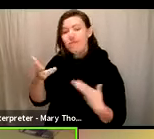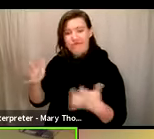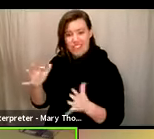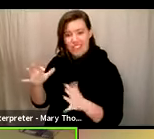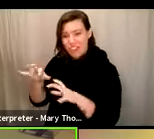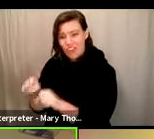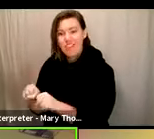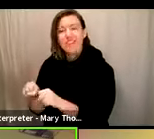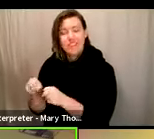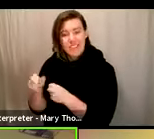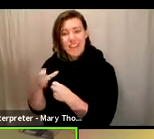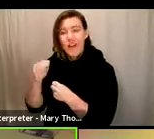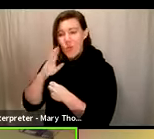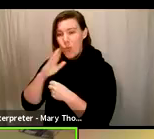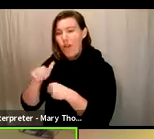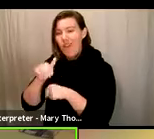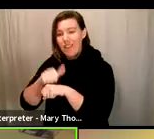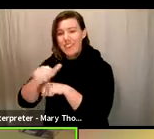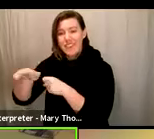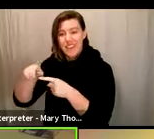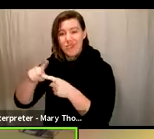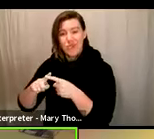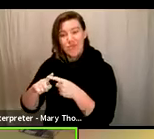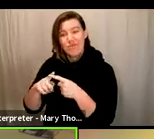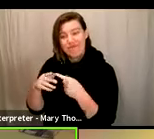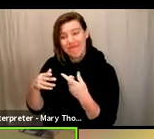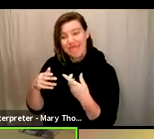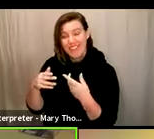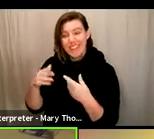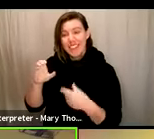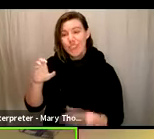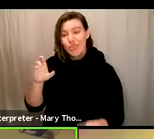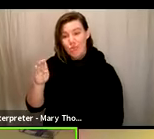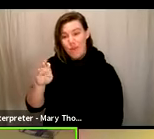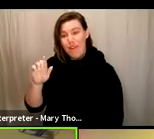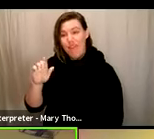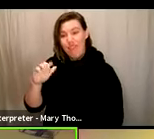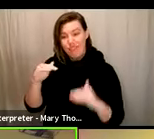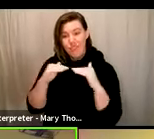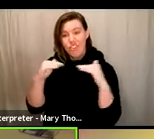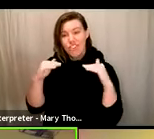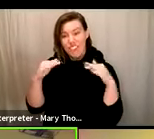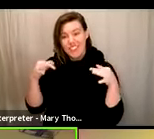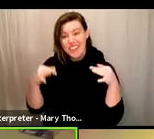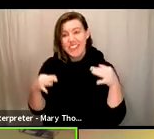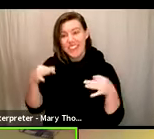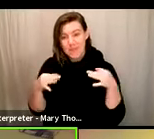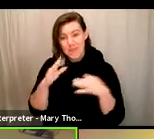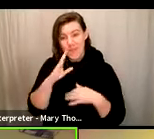criminal justice system. So we wanted to make sure that the canvassing board was aware of this situation.